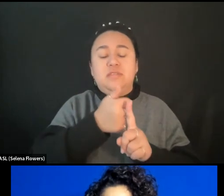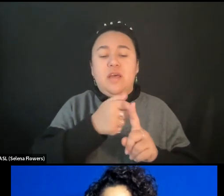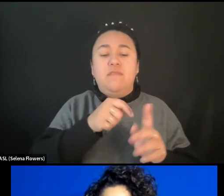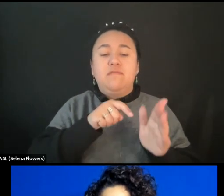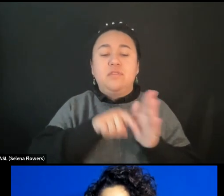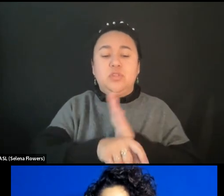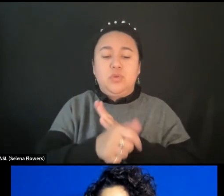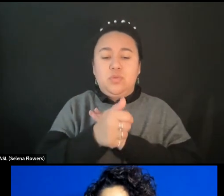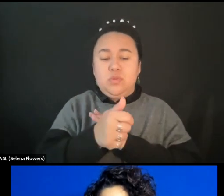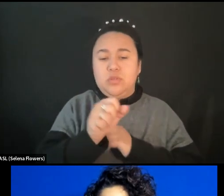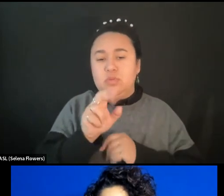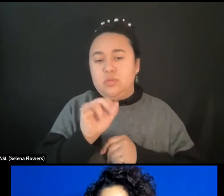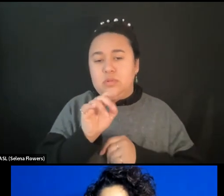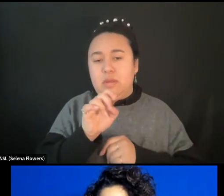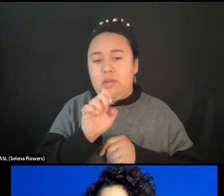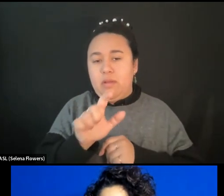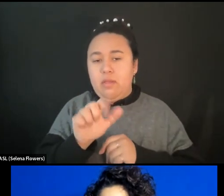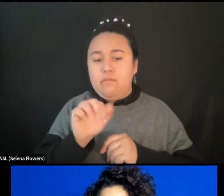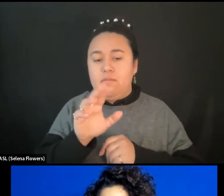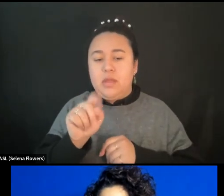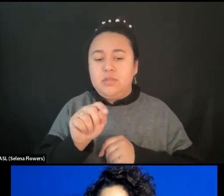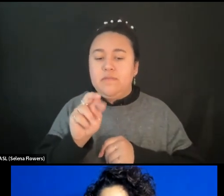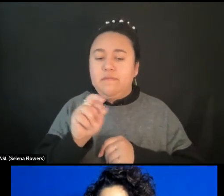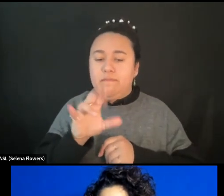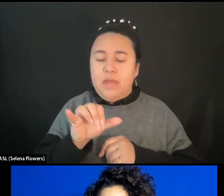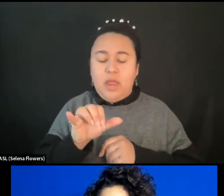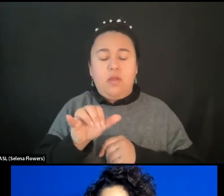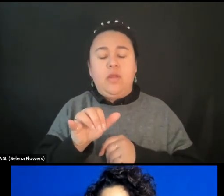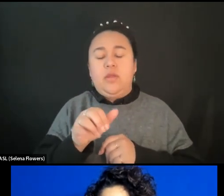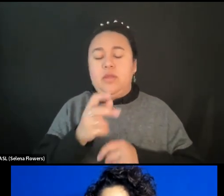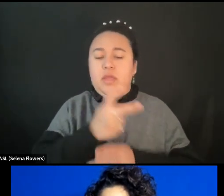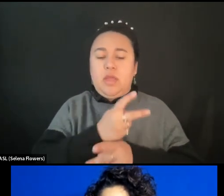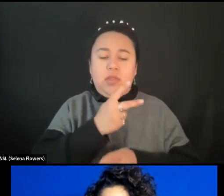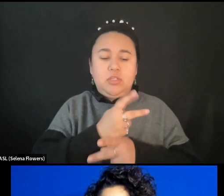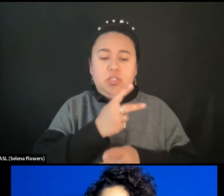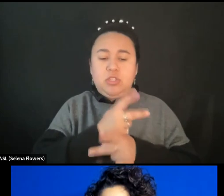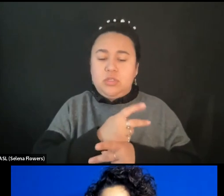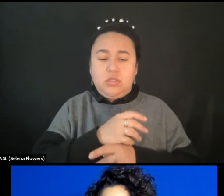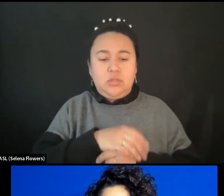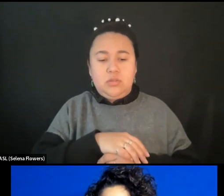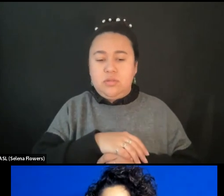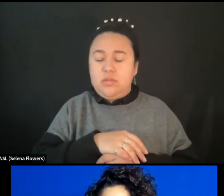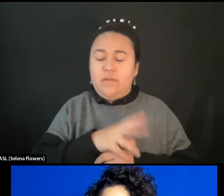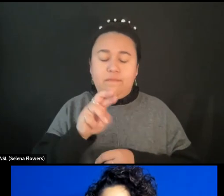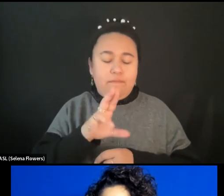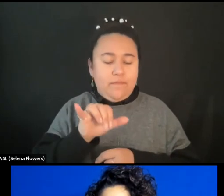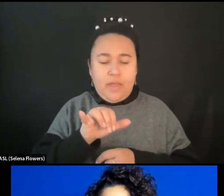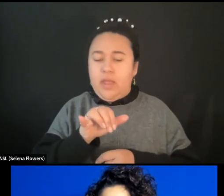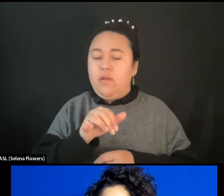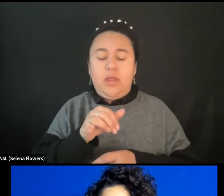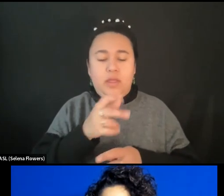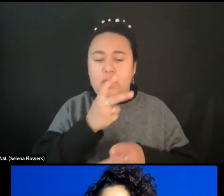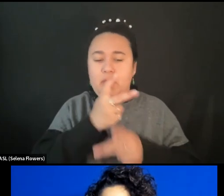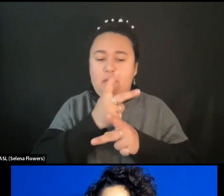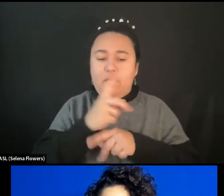but she was very cautious. She was very careful about the security of her